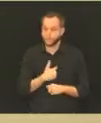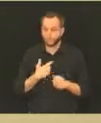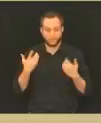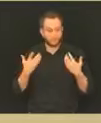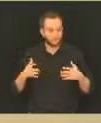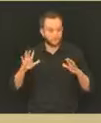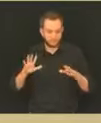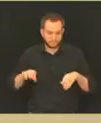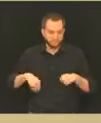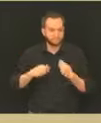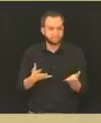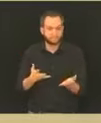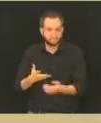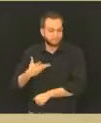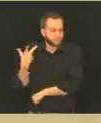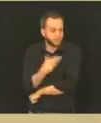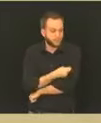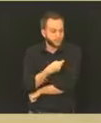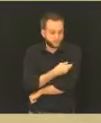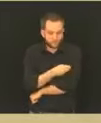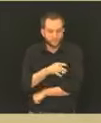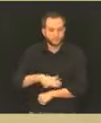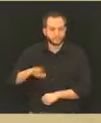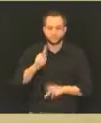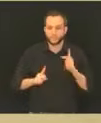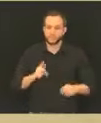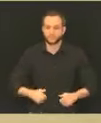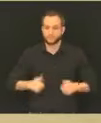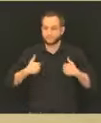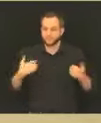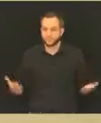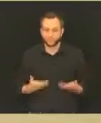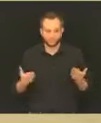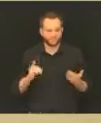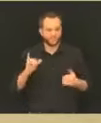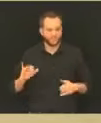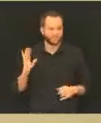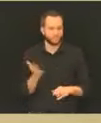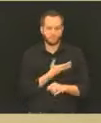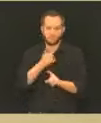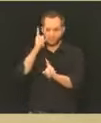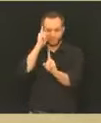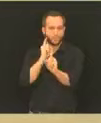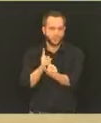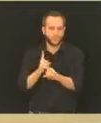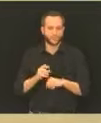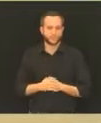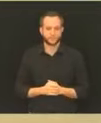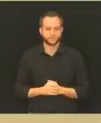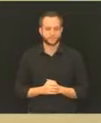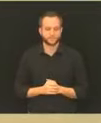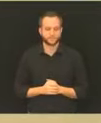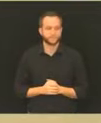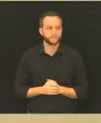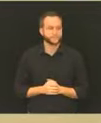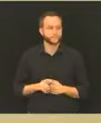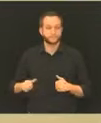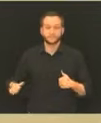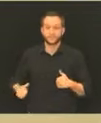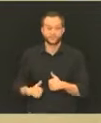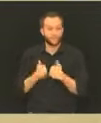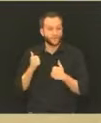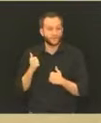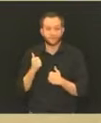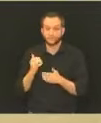into the arms of our residents. And that's our ultimate goal. The challenging part, of course,